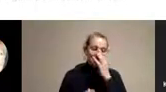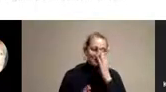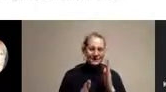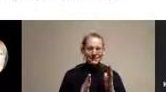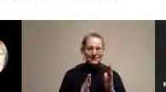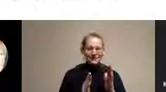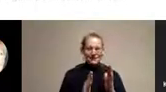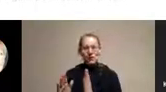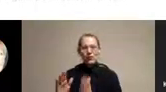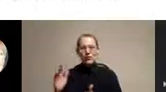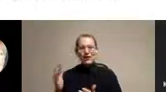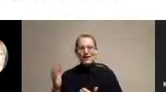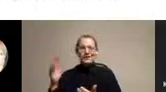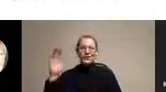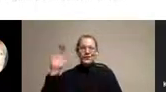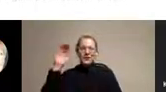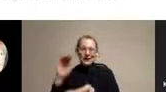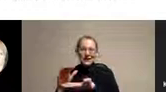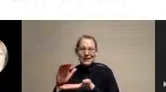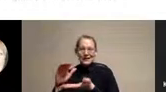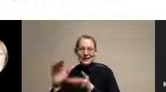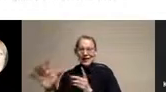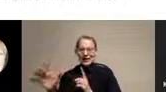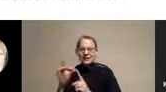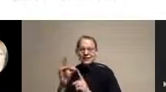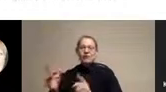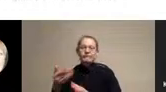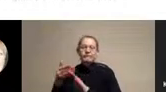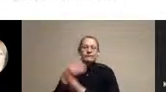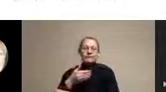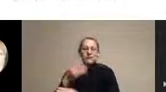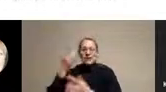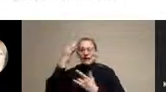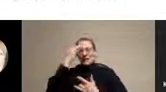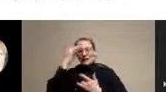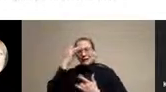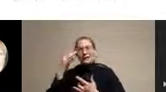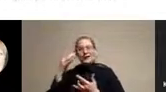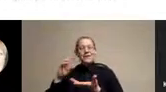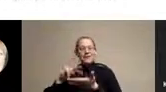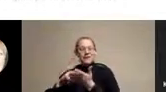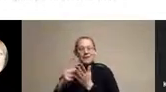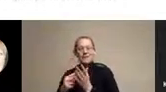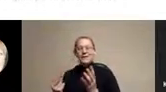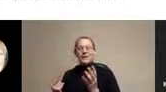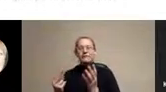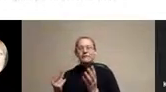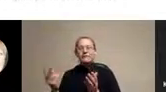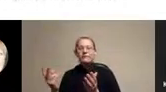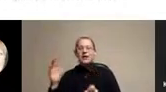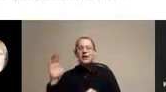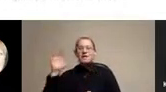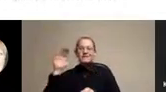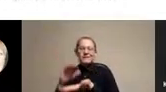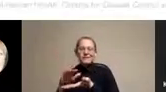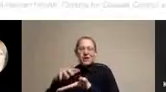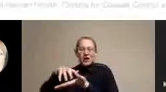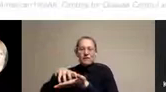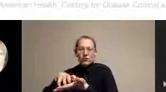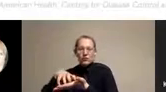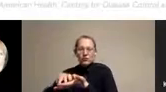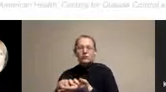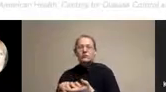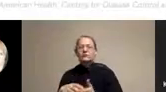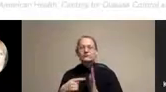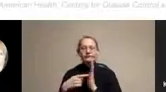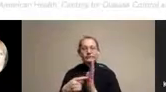make you vulnerable to COVID. And as a result, it means that people with more income were less likely to get bad COVID. And again, that overlaps with race,